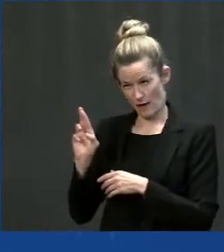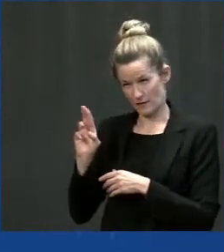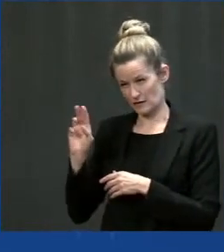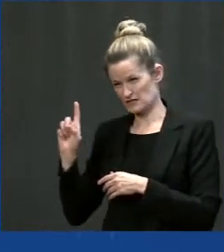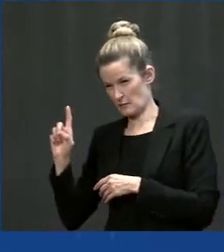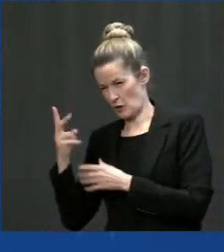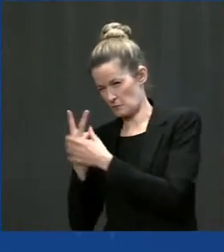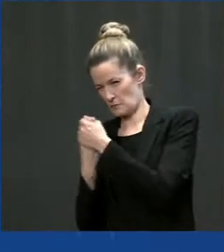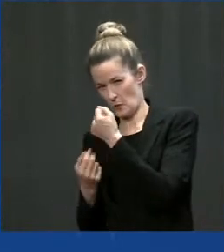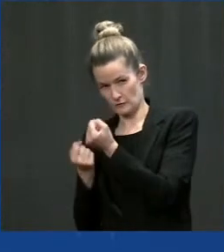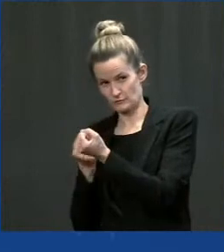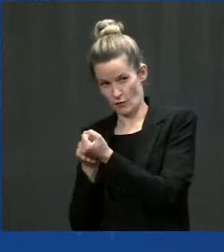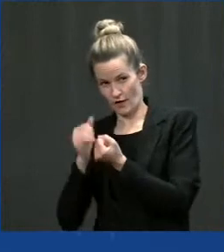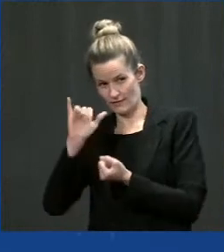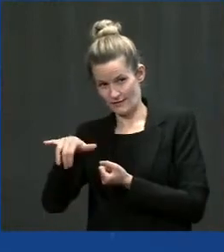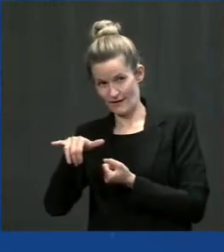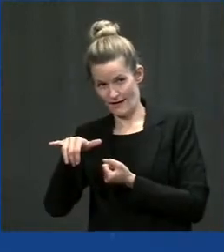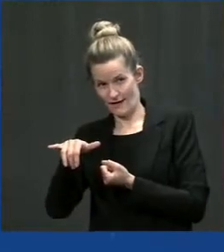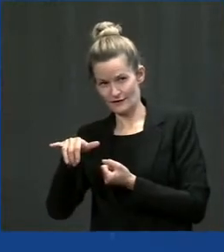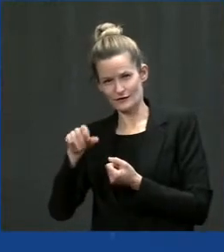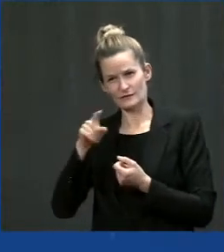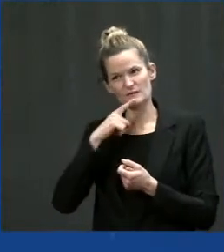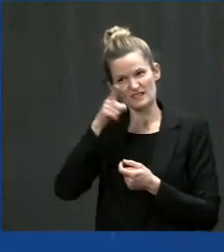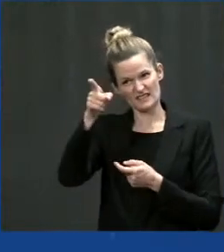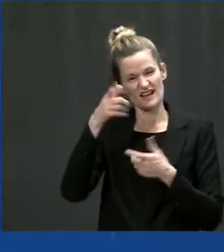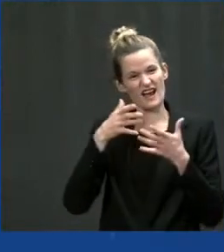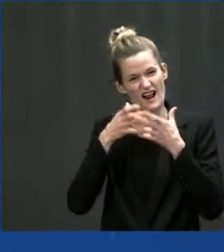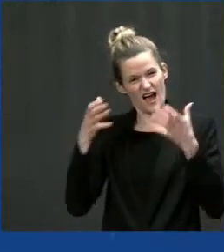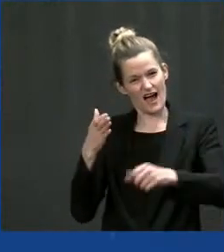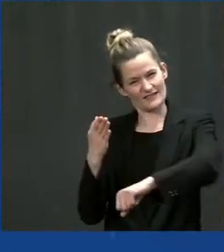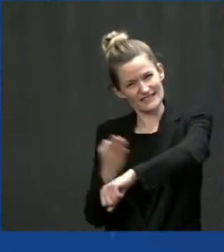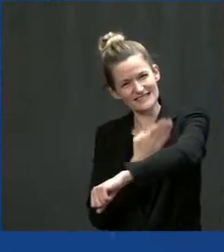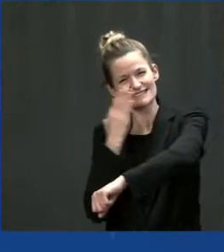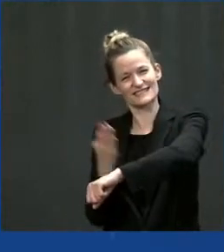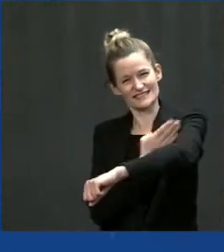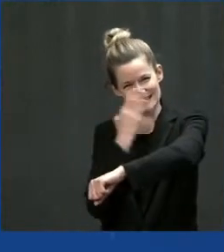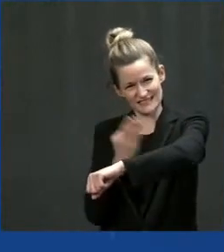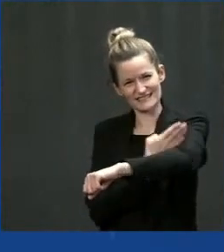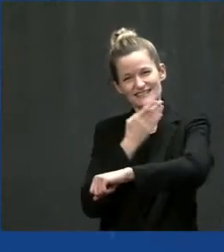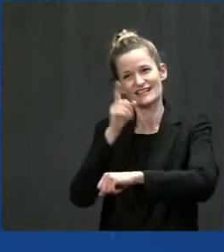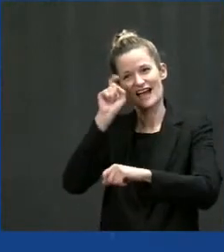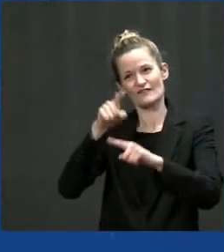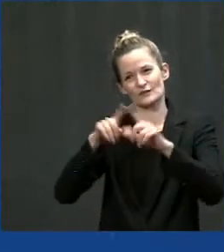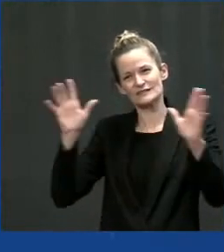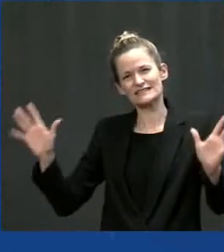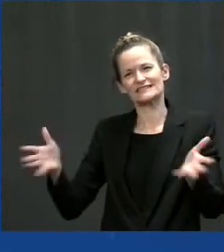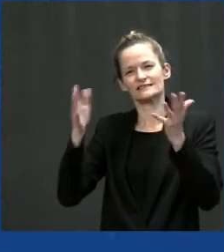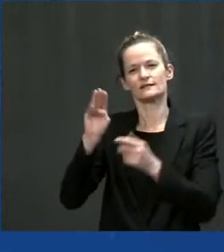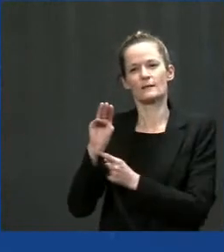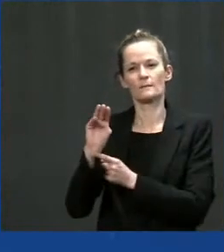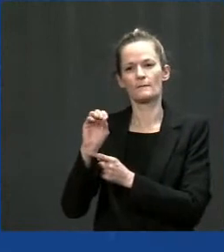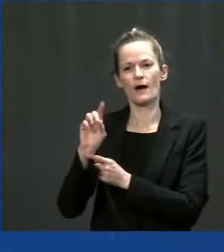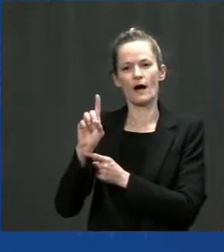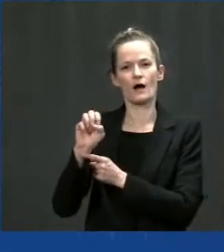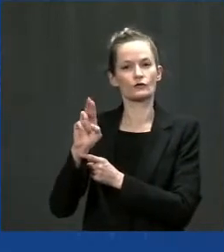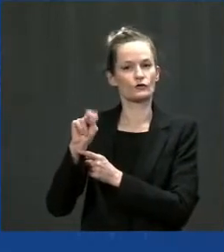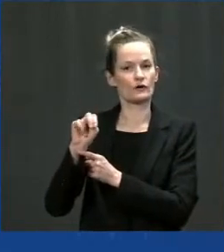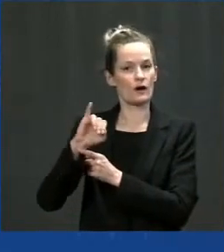Democrats, because there's a lot that has to be done to modernize the airports. And that also has the impact of cutting